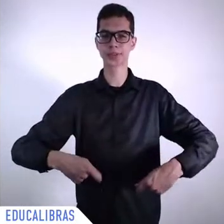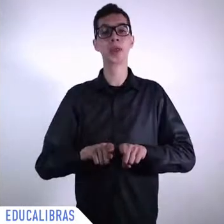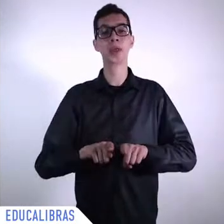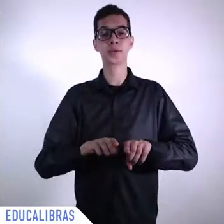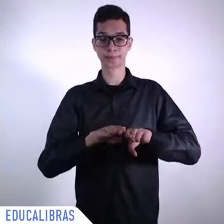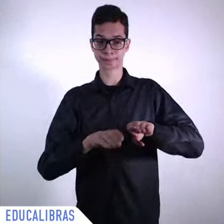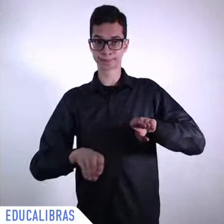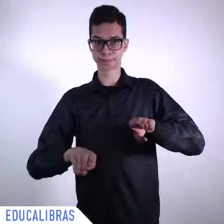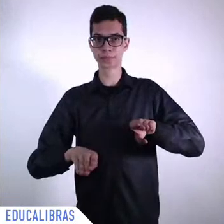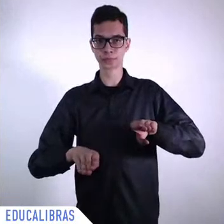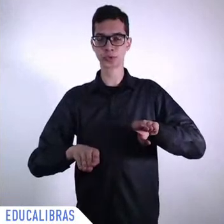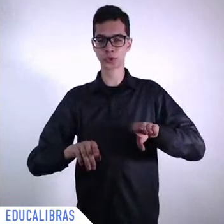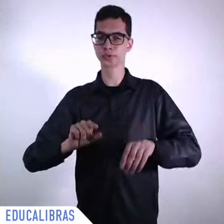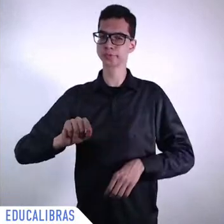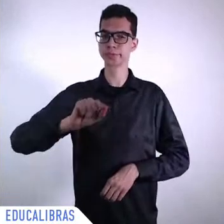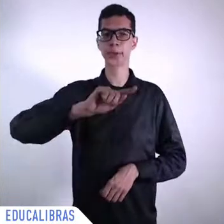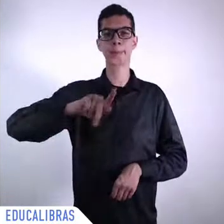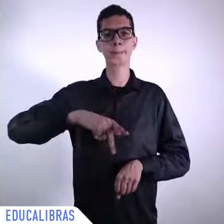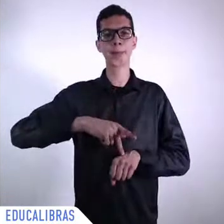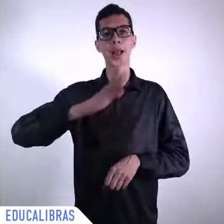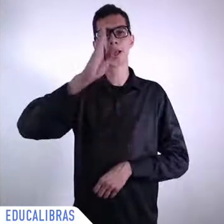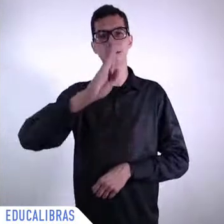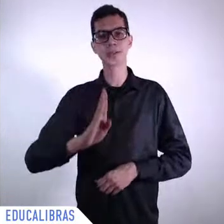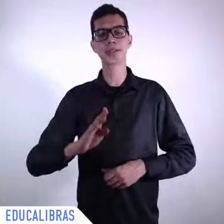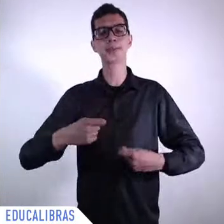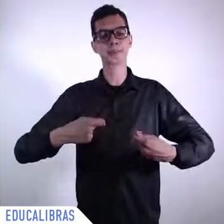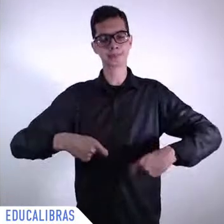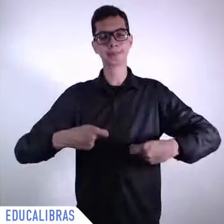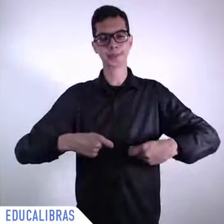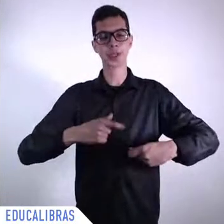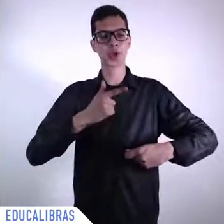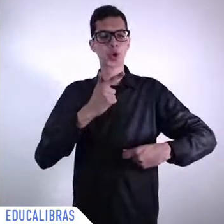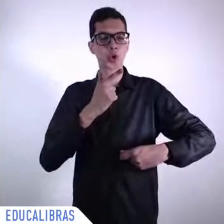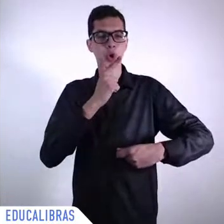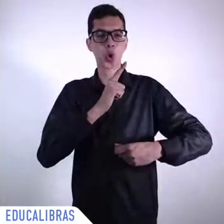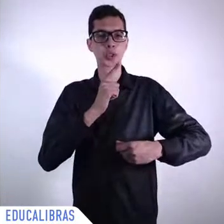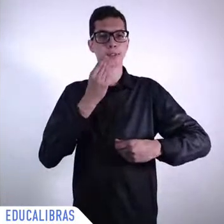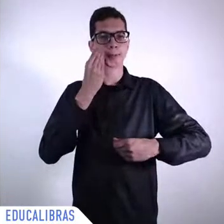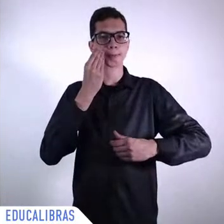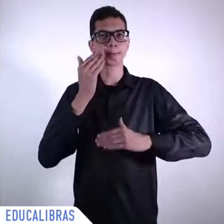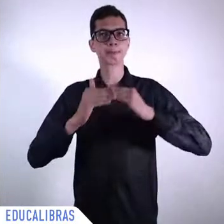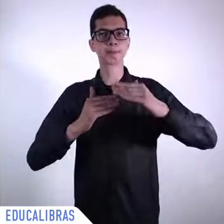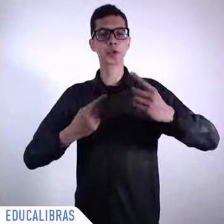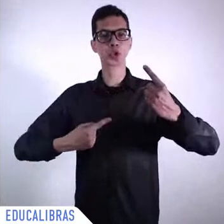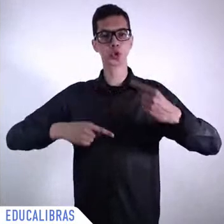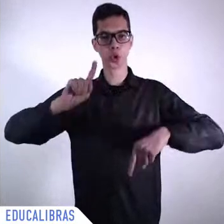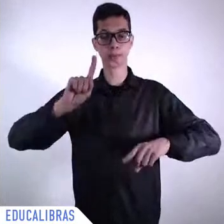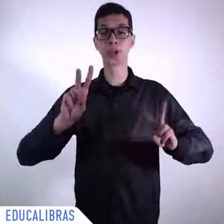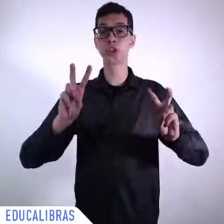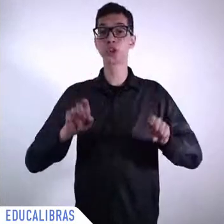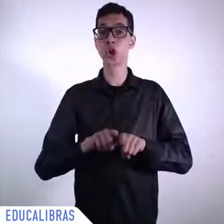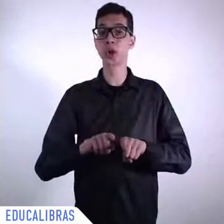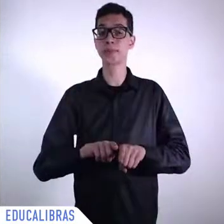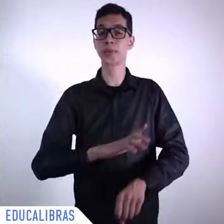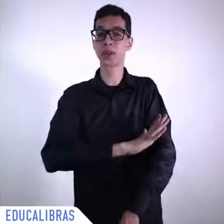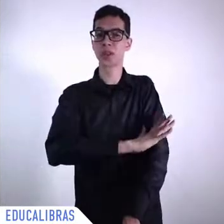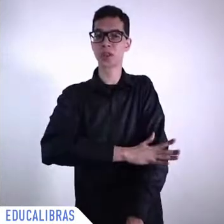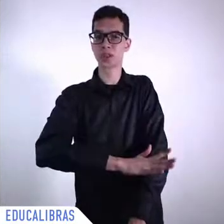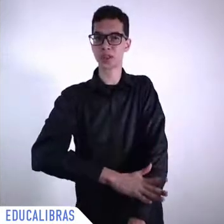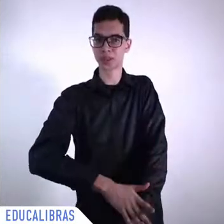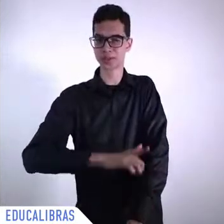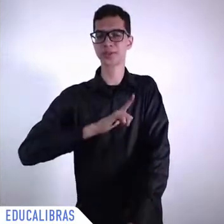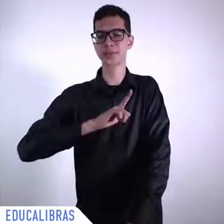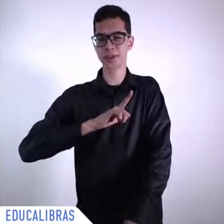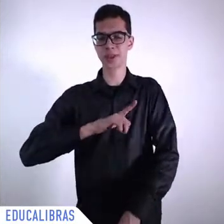racial discrimination that exists be it because of the negligence of the indigenous communities